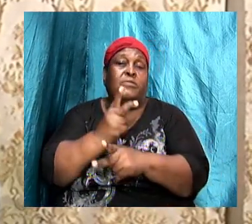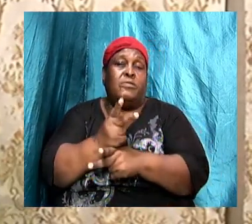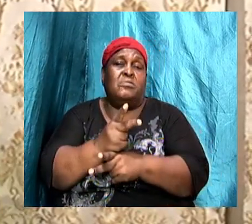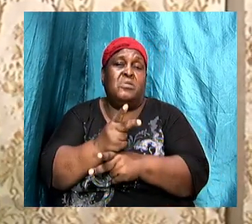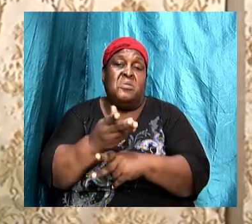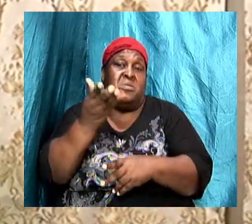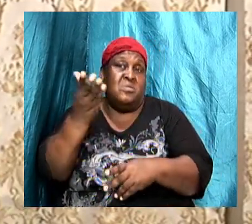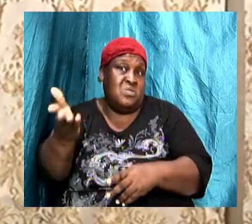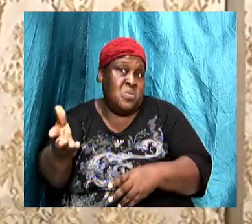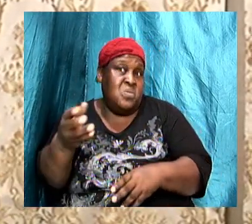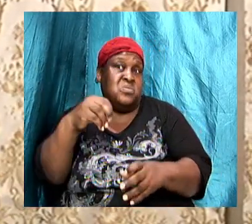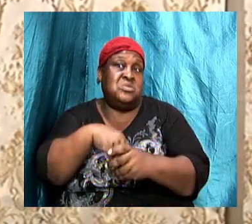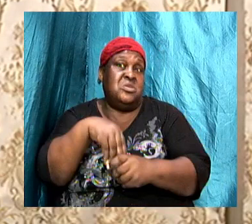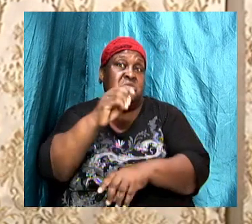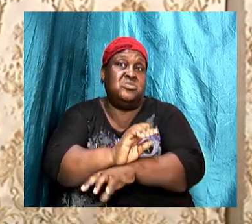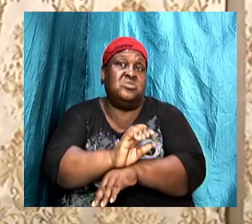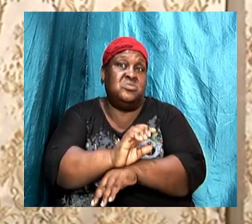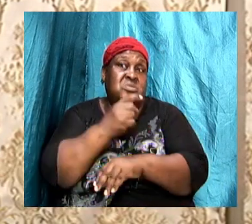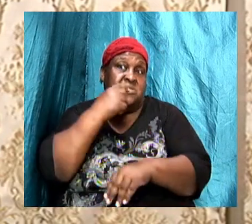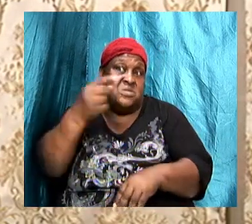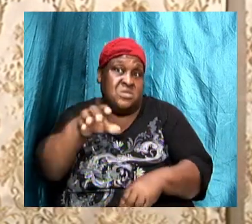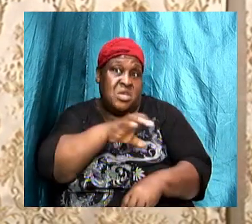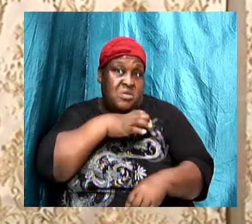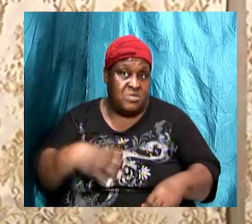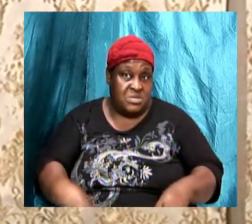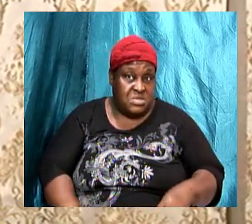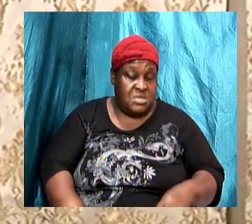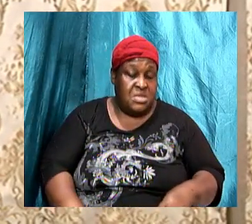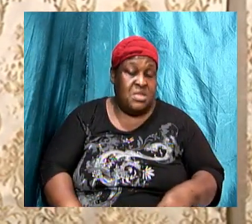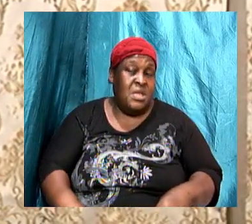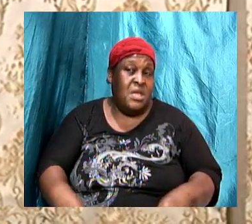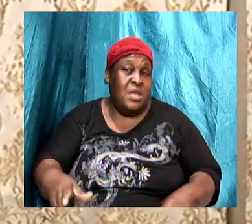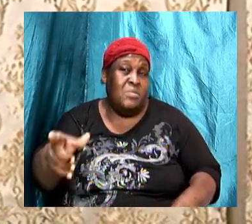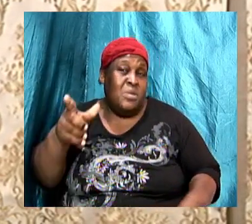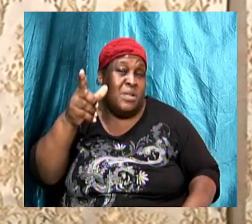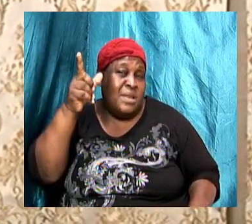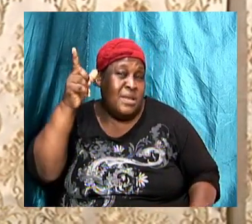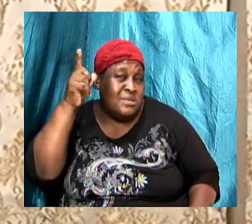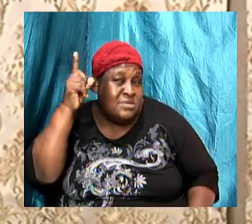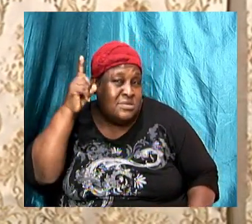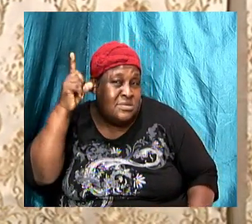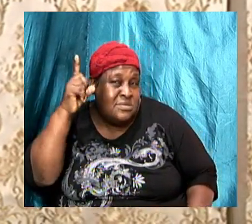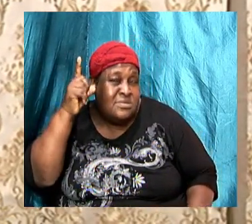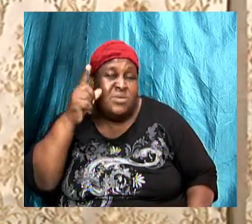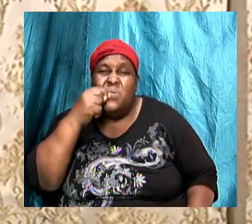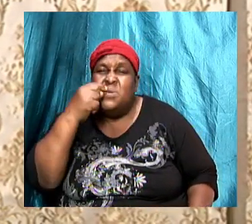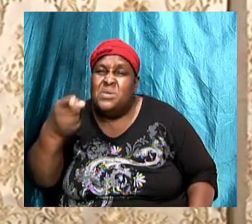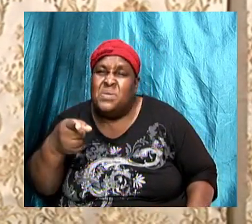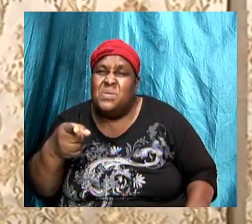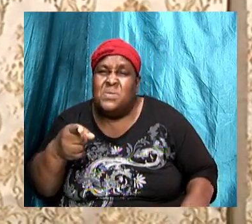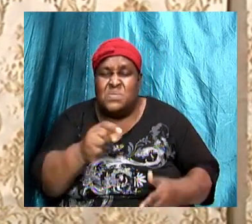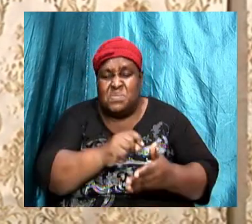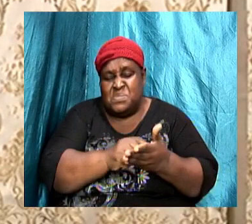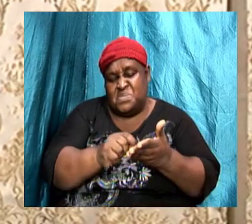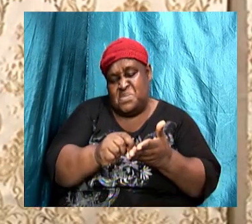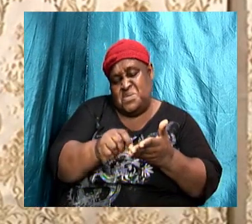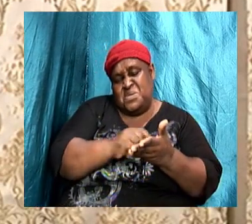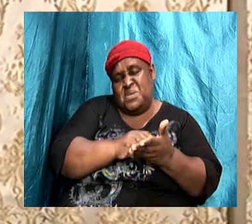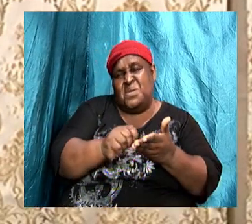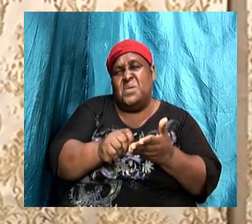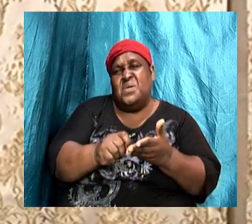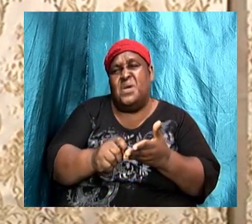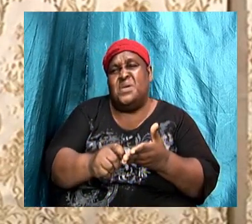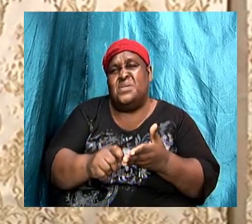church that claim to be Christians, but when you listen to your speech and when you look at your writings and when you look at your comments,